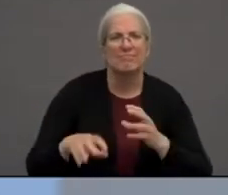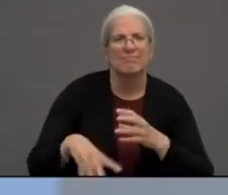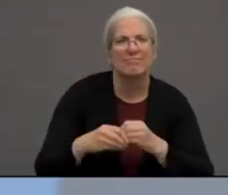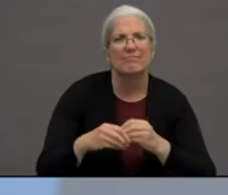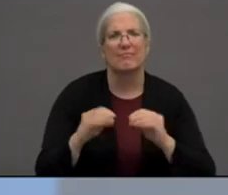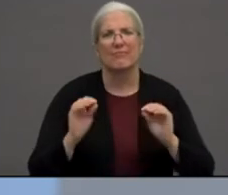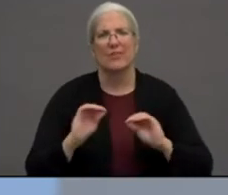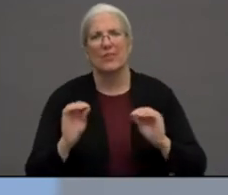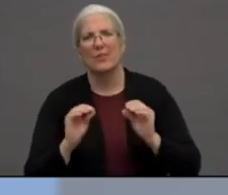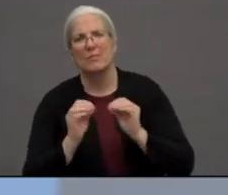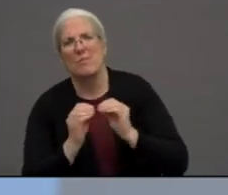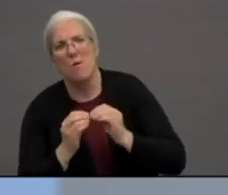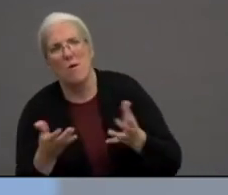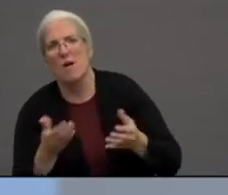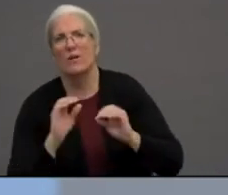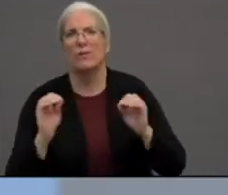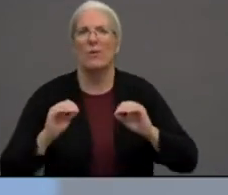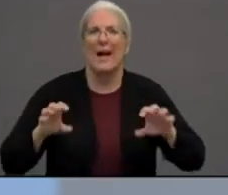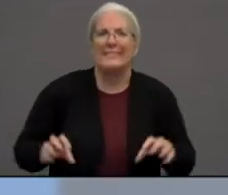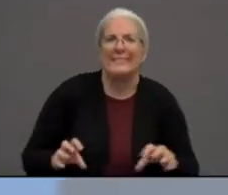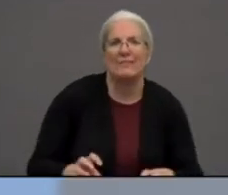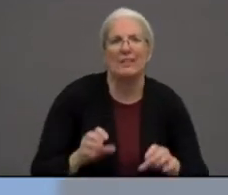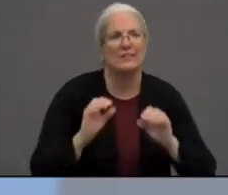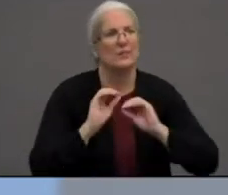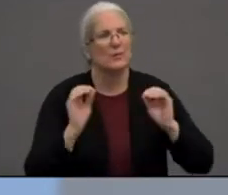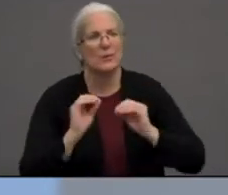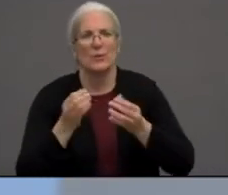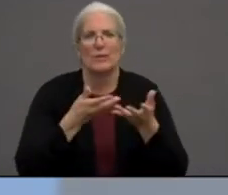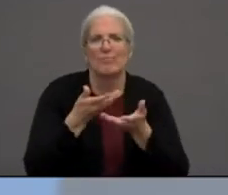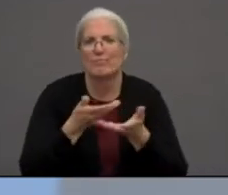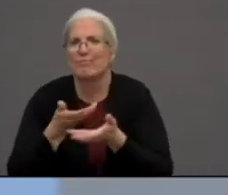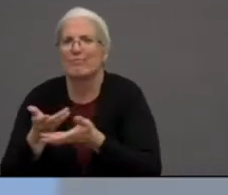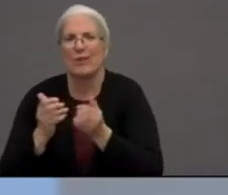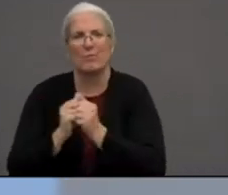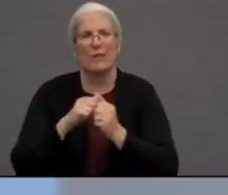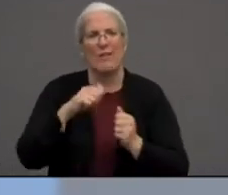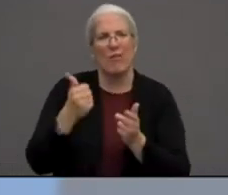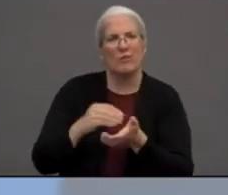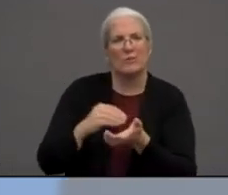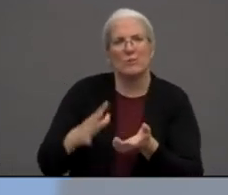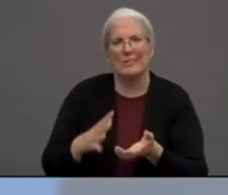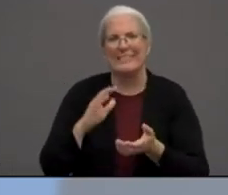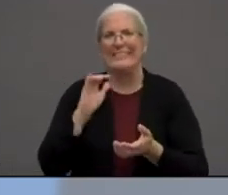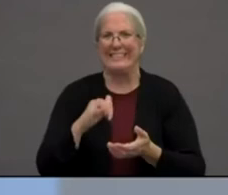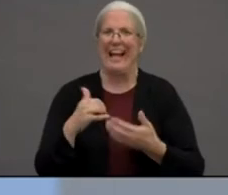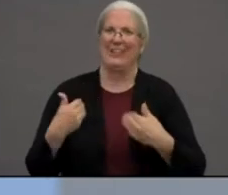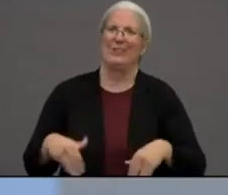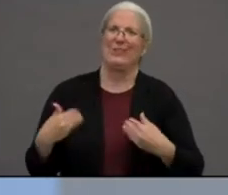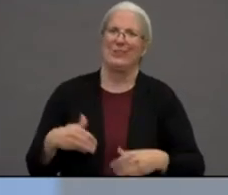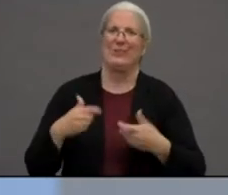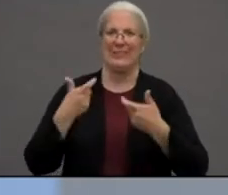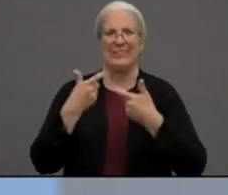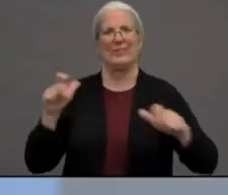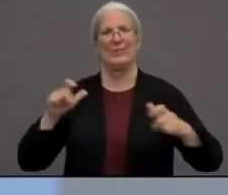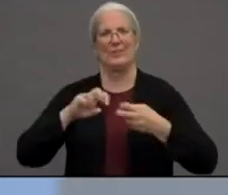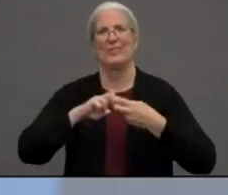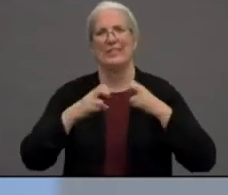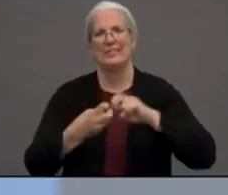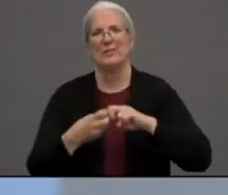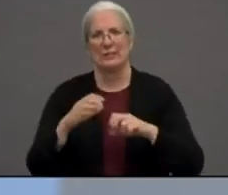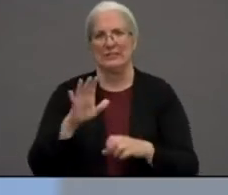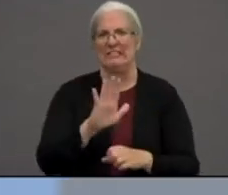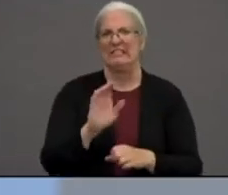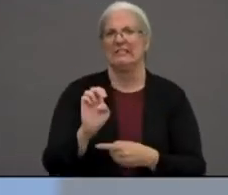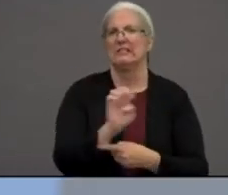could do. And, unfortunately, that is a massive situation in East San Jose and downtown